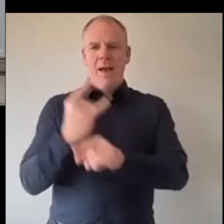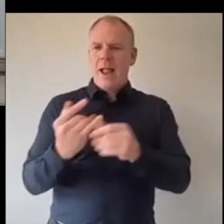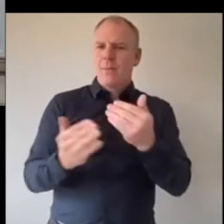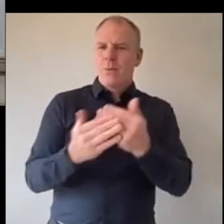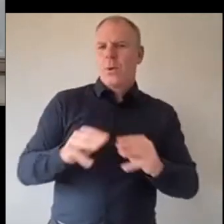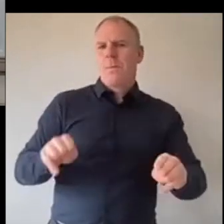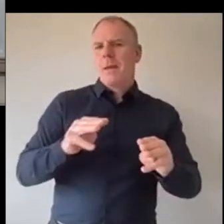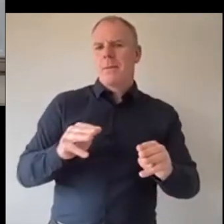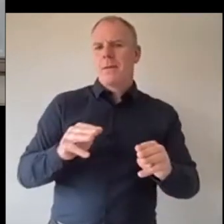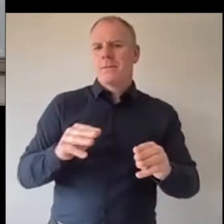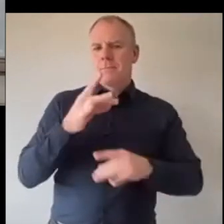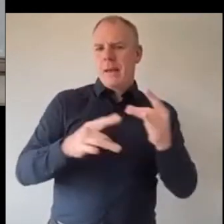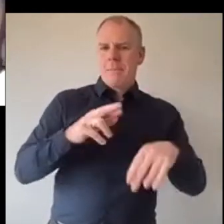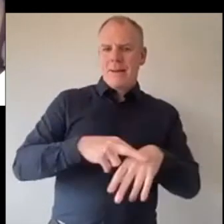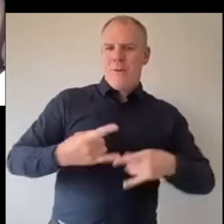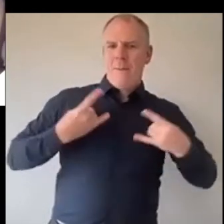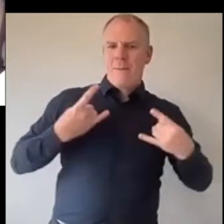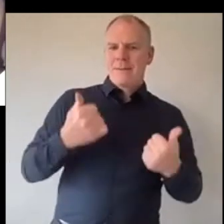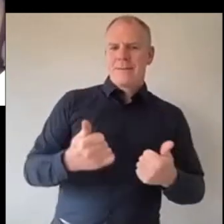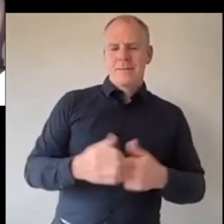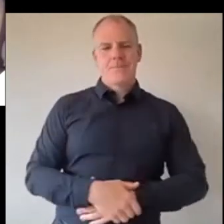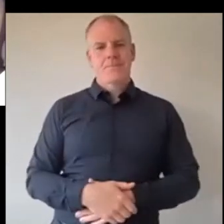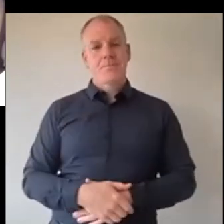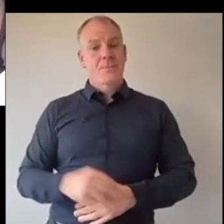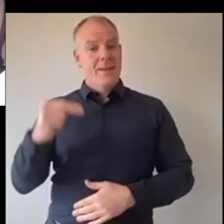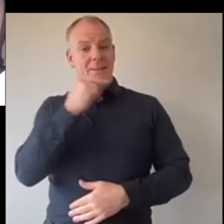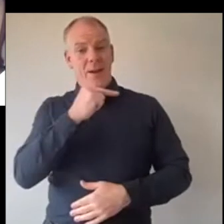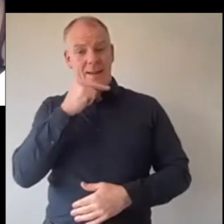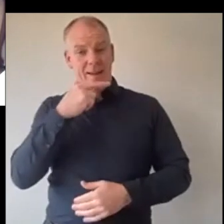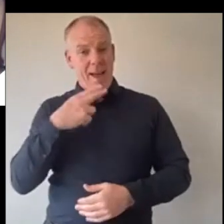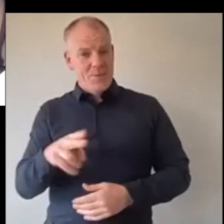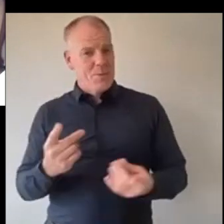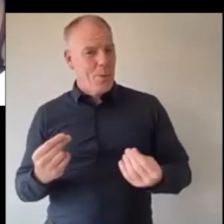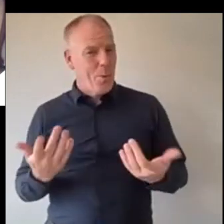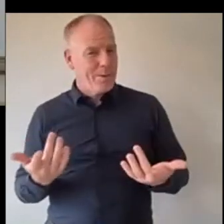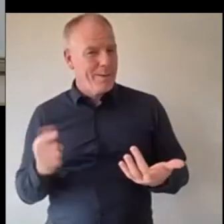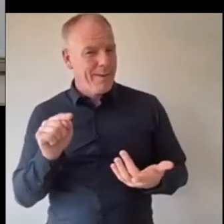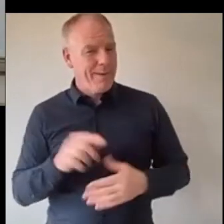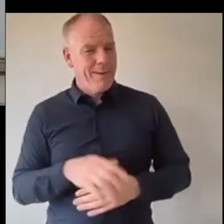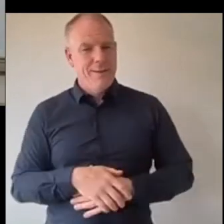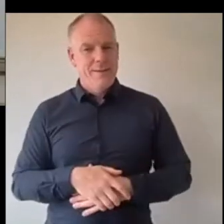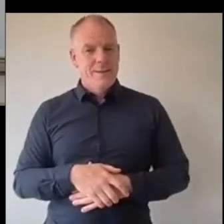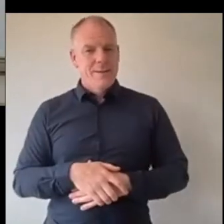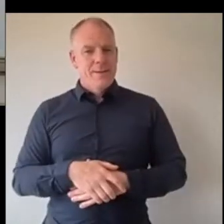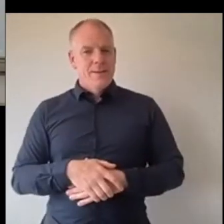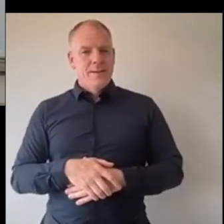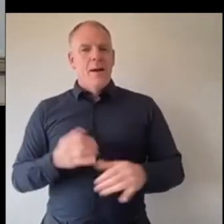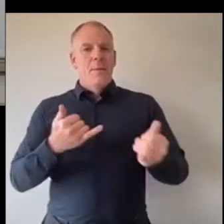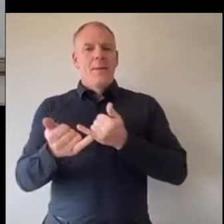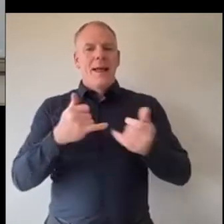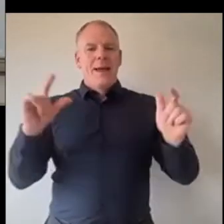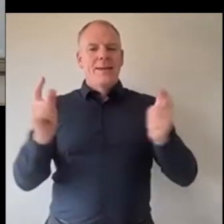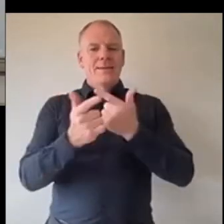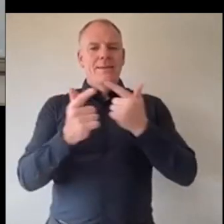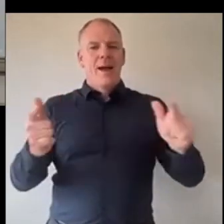people find happiness and each Friday afternoon what do you do play a song and